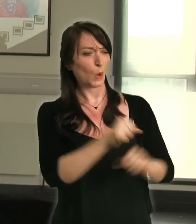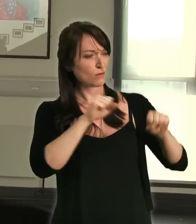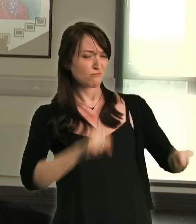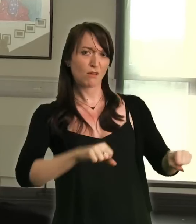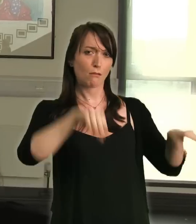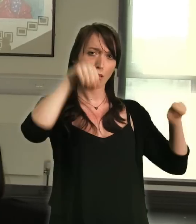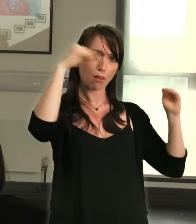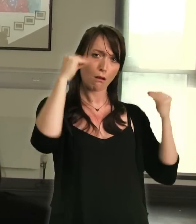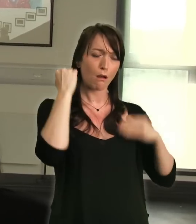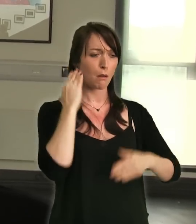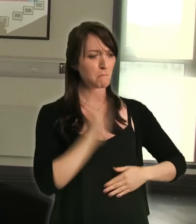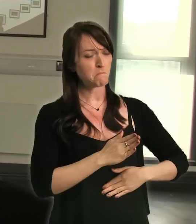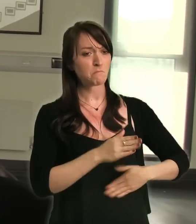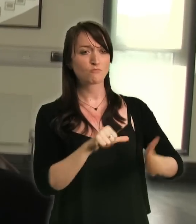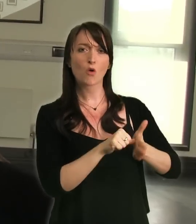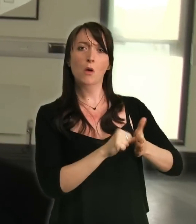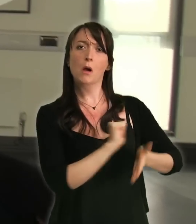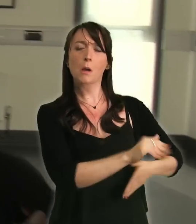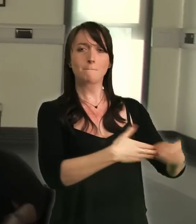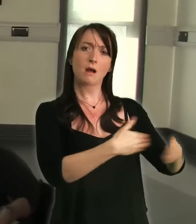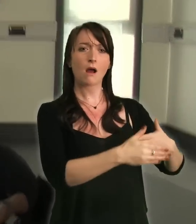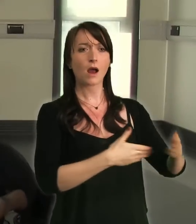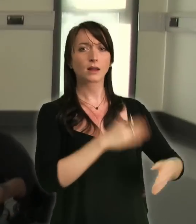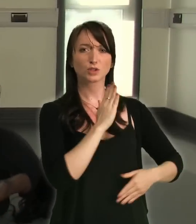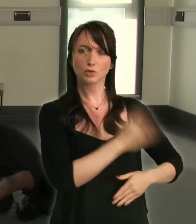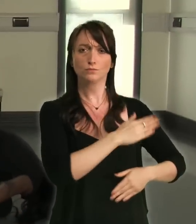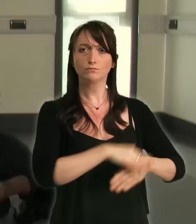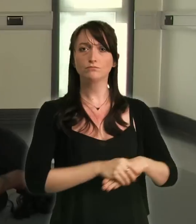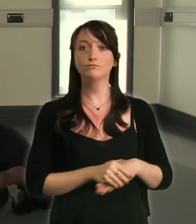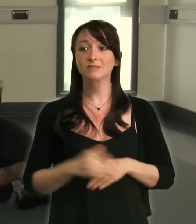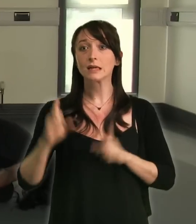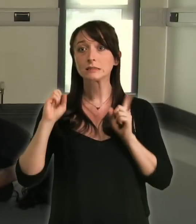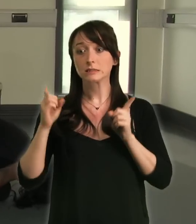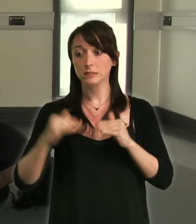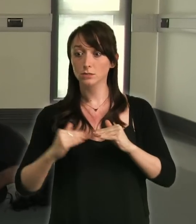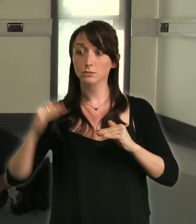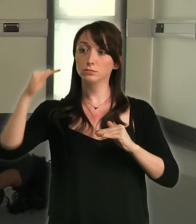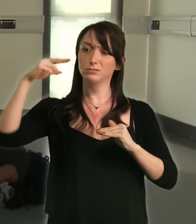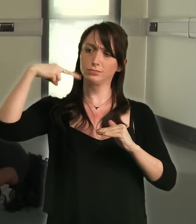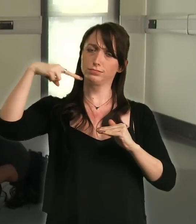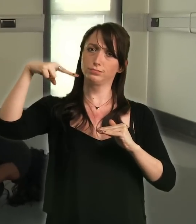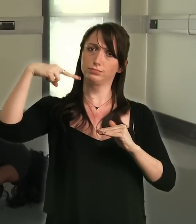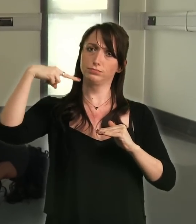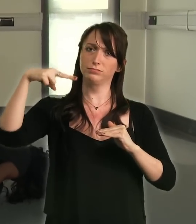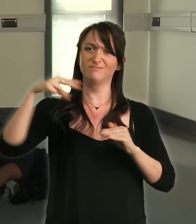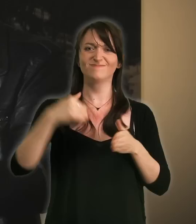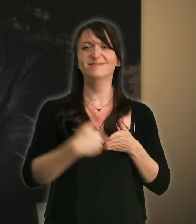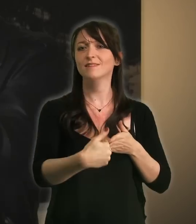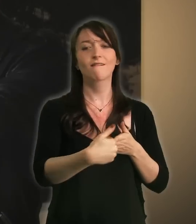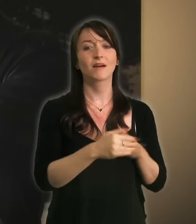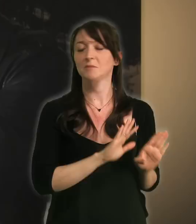between you are a student and you will be here to learn and you will sit there and you'll deal with it and then the